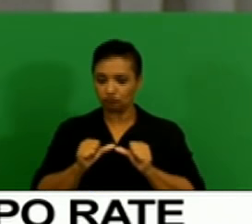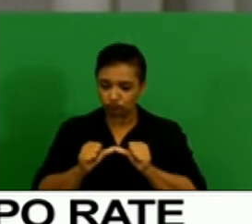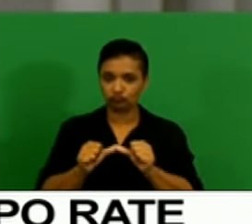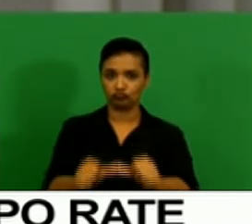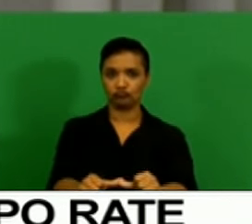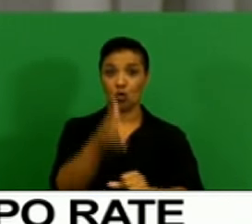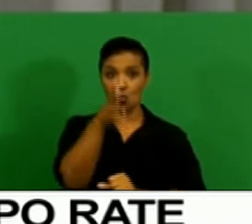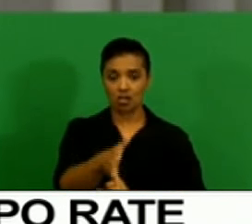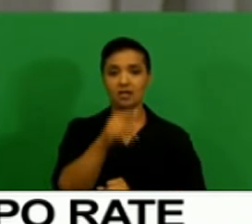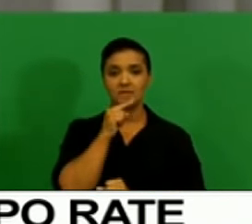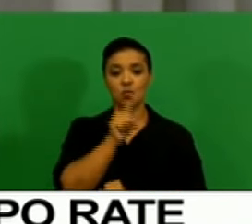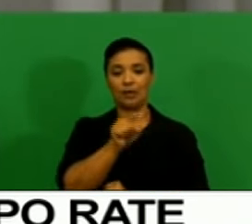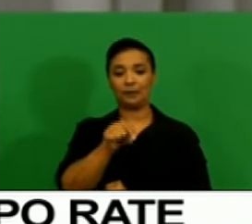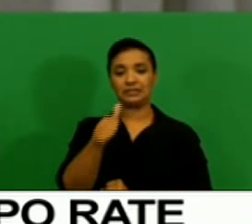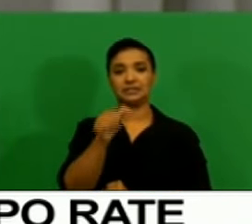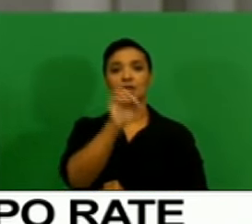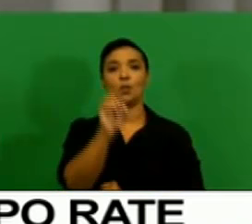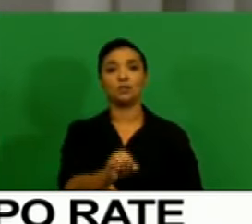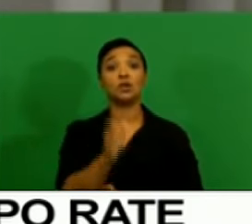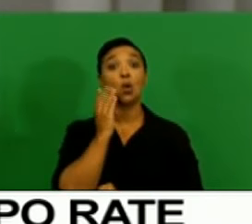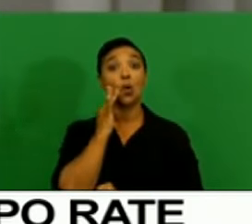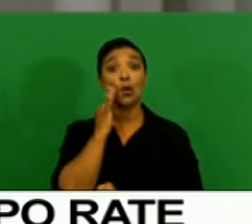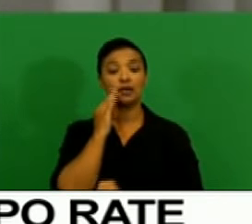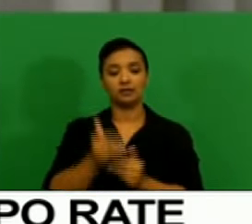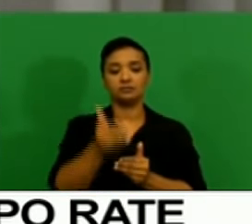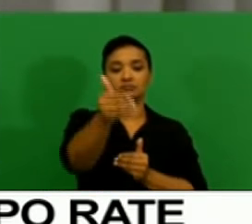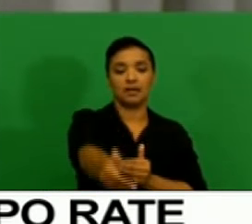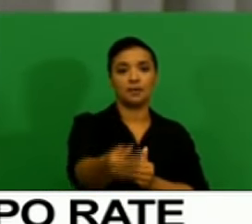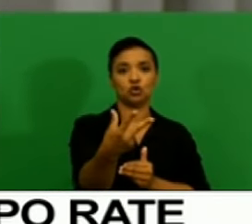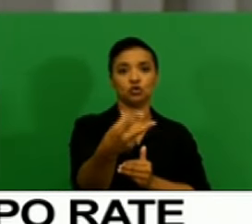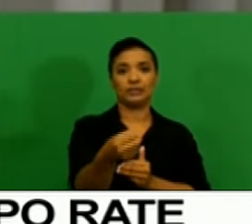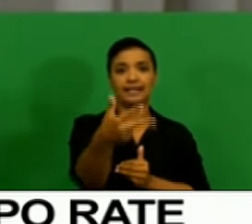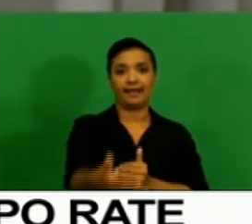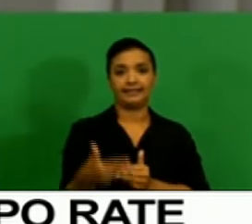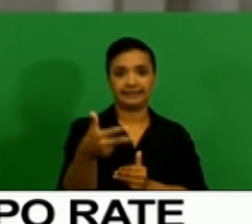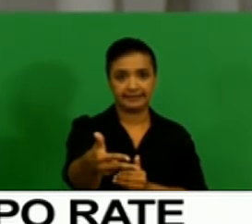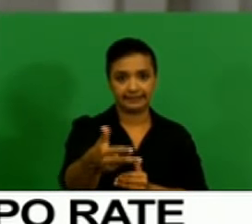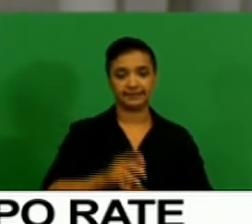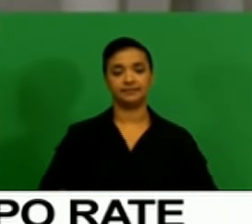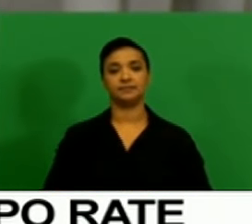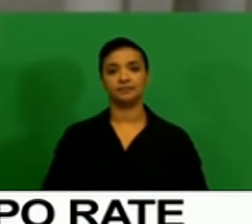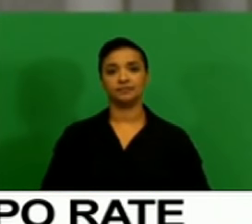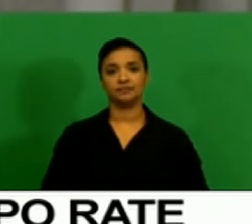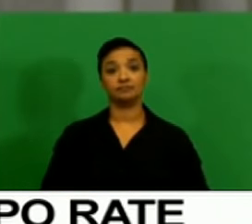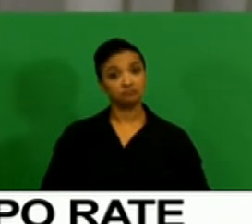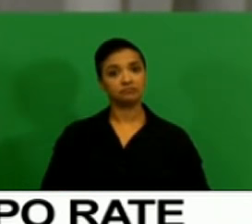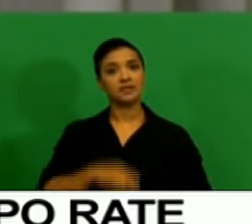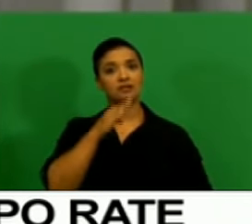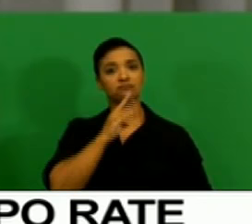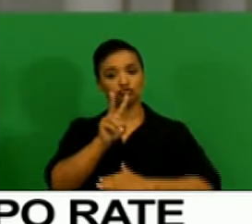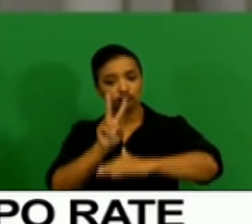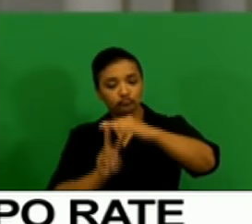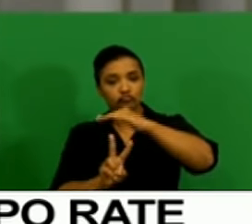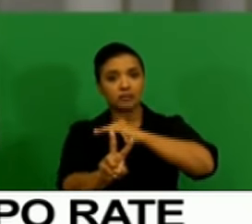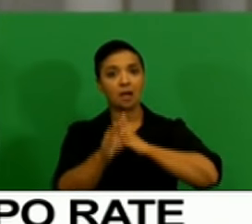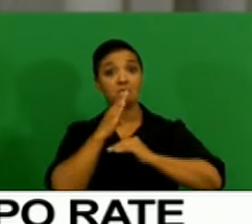at 1.6% for 2018. This improved outlook relative